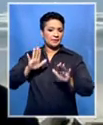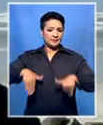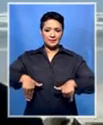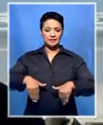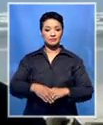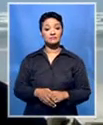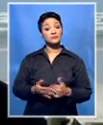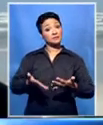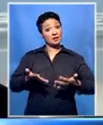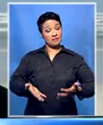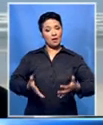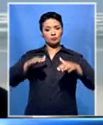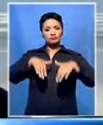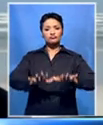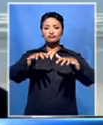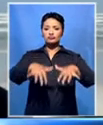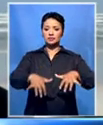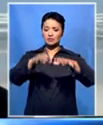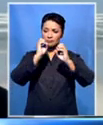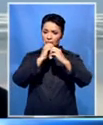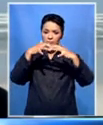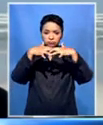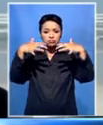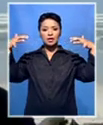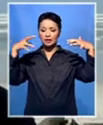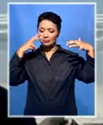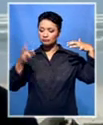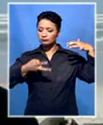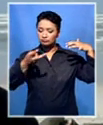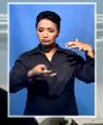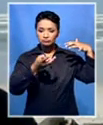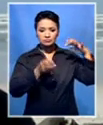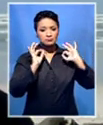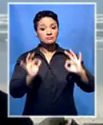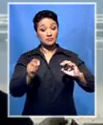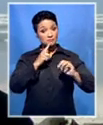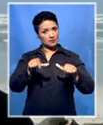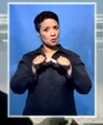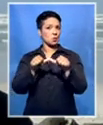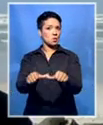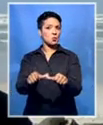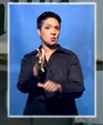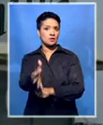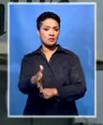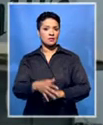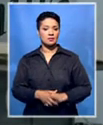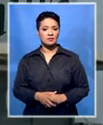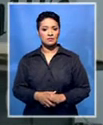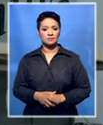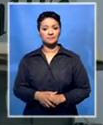conditions are favourable, so it's not hampering the search operation at all. And that is an ongoing search operation at this stage.